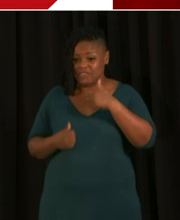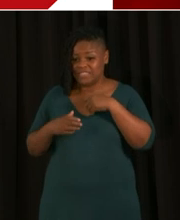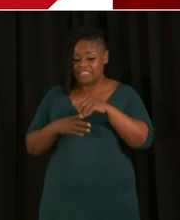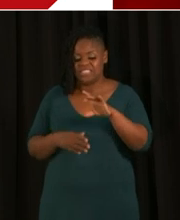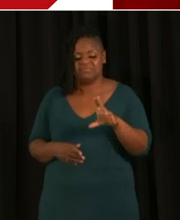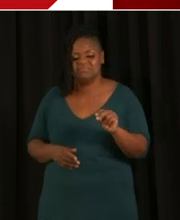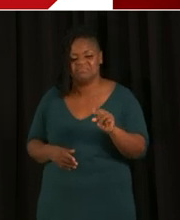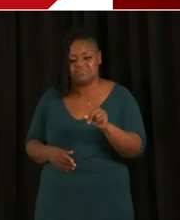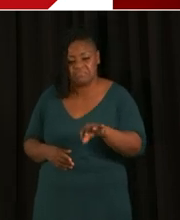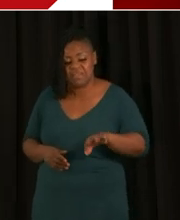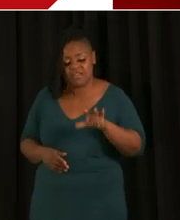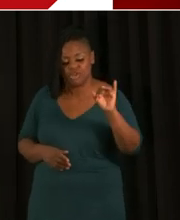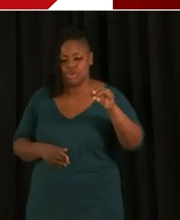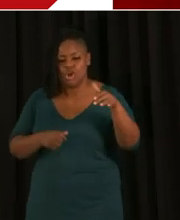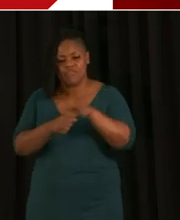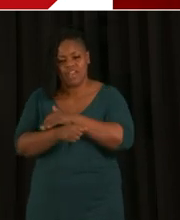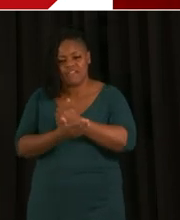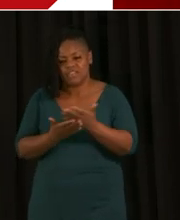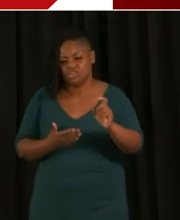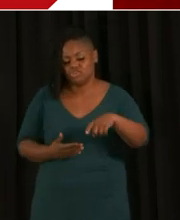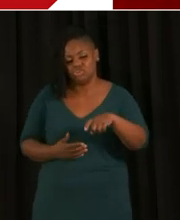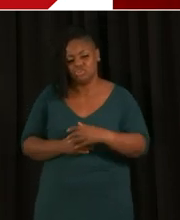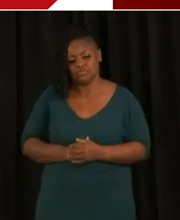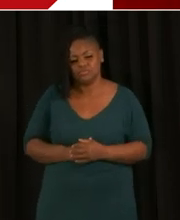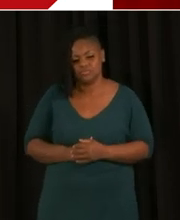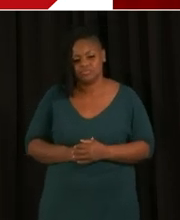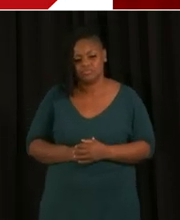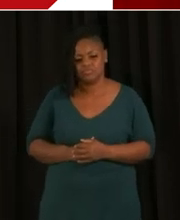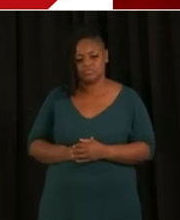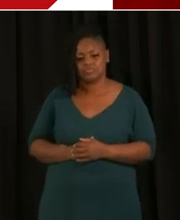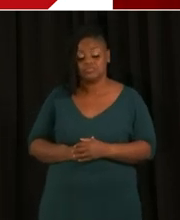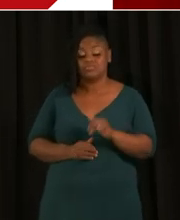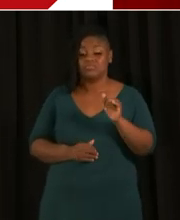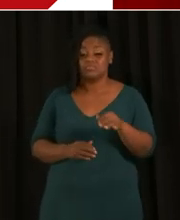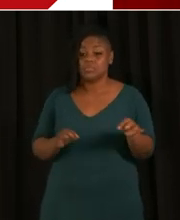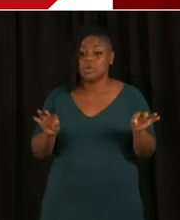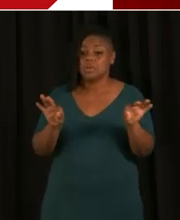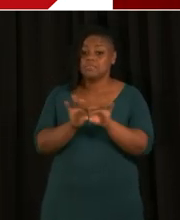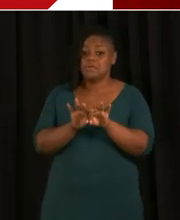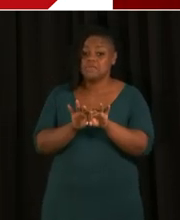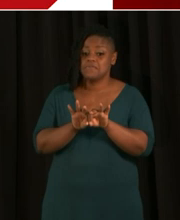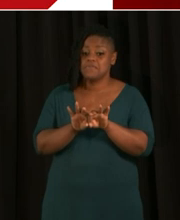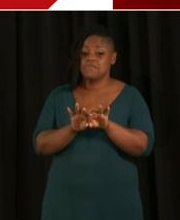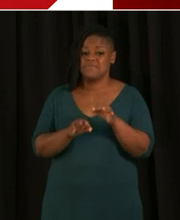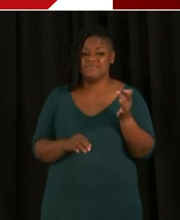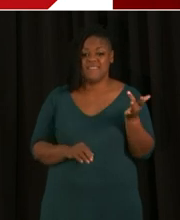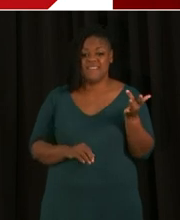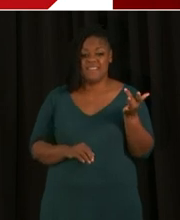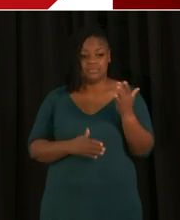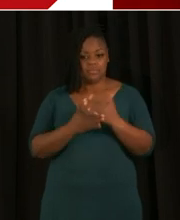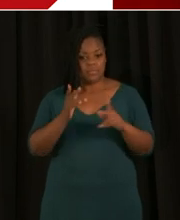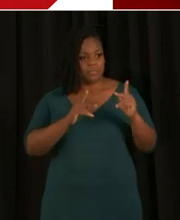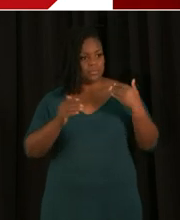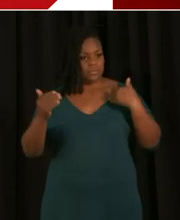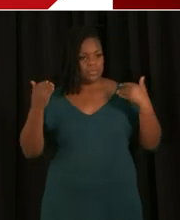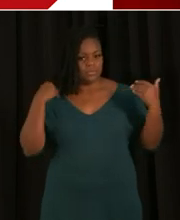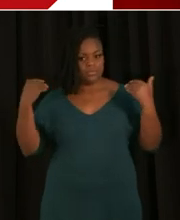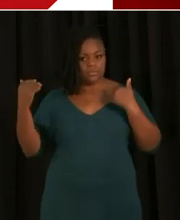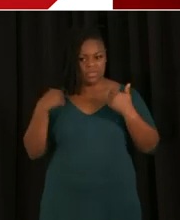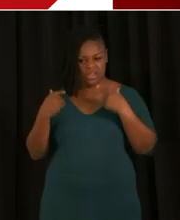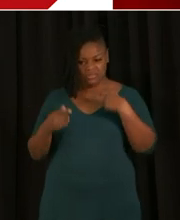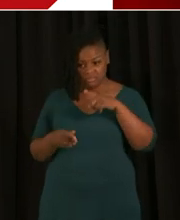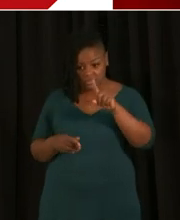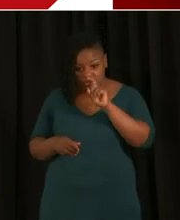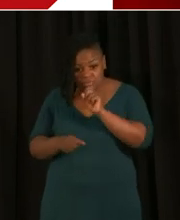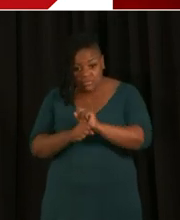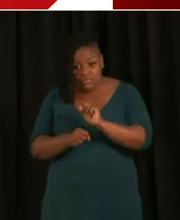insurance when getting a test. So that's a really important point because I've had a couple of folks personally ask me about that as